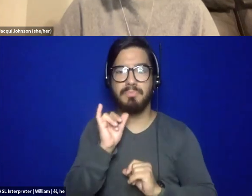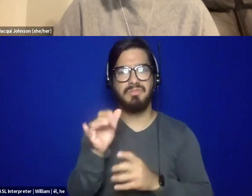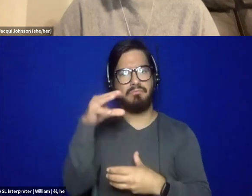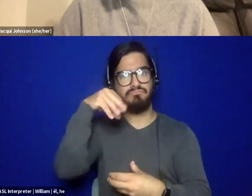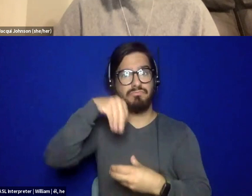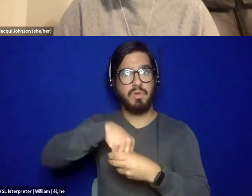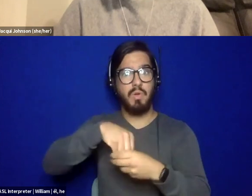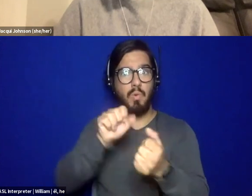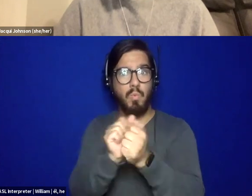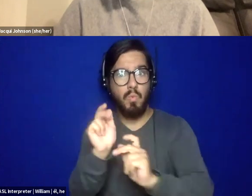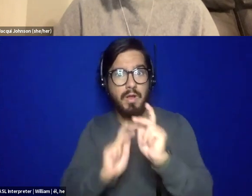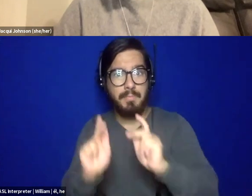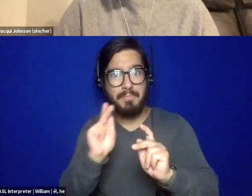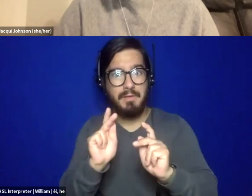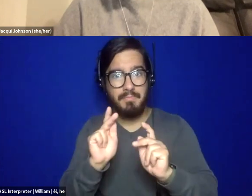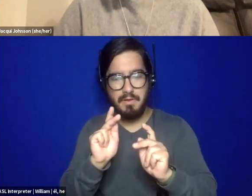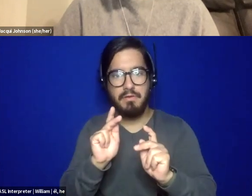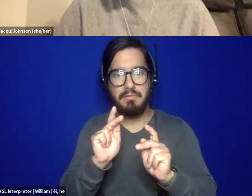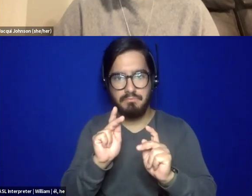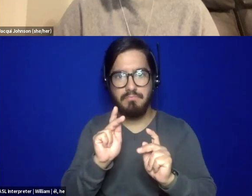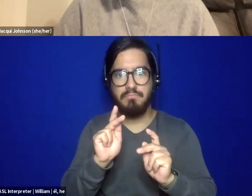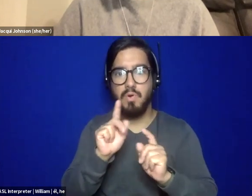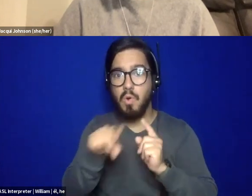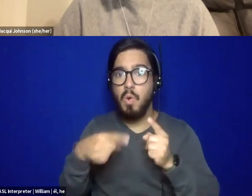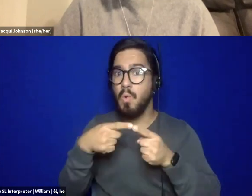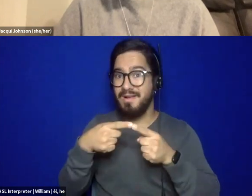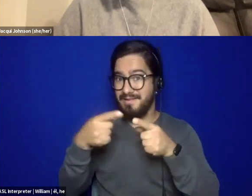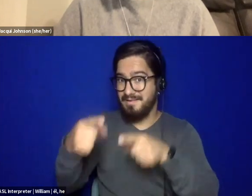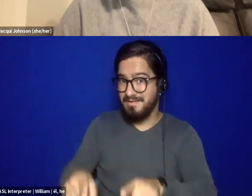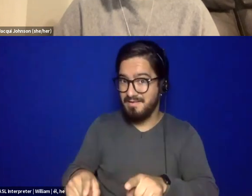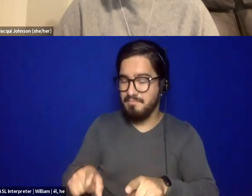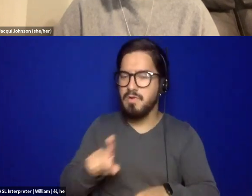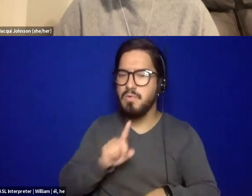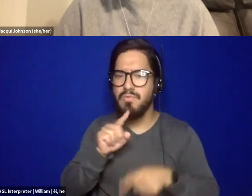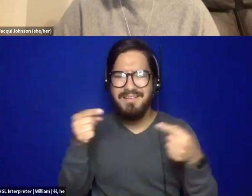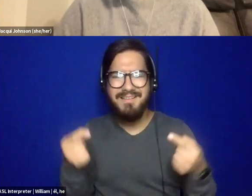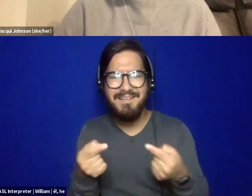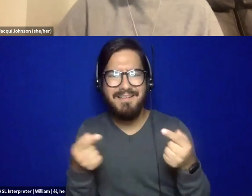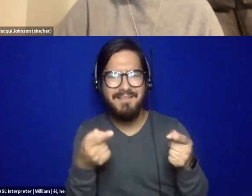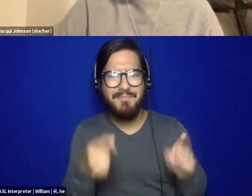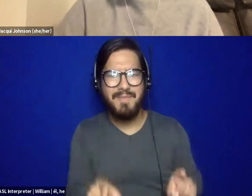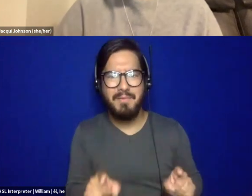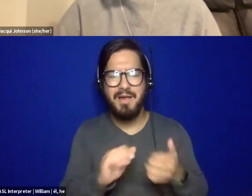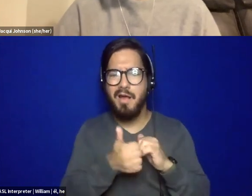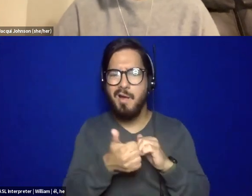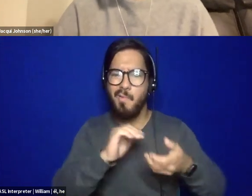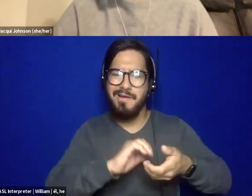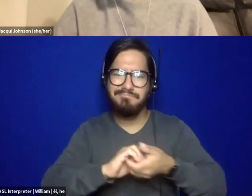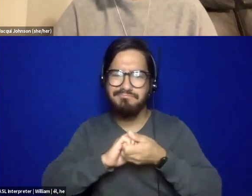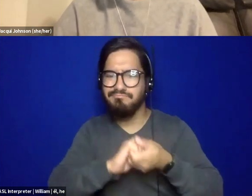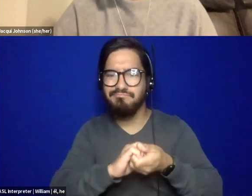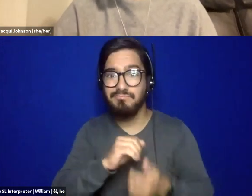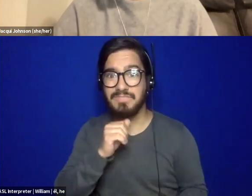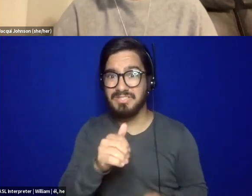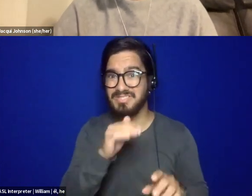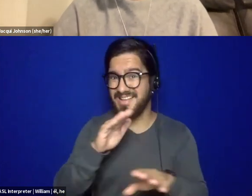around how, when an issue comes up between us, when a real harm has been caused, how are we going to come together and not call the police and not